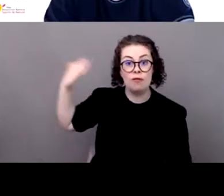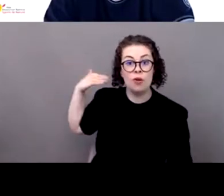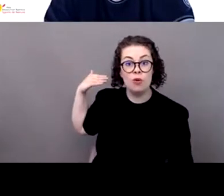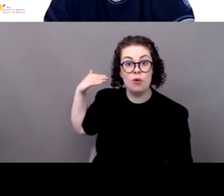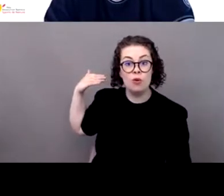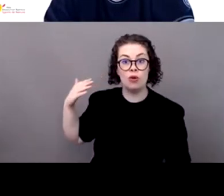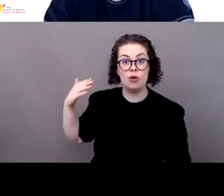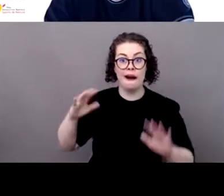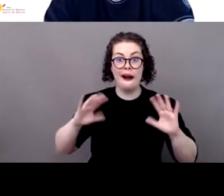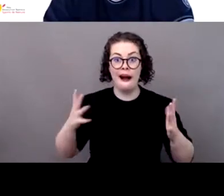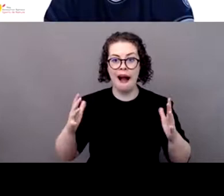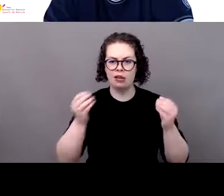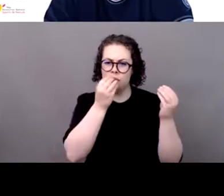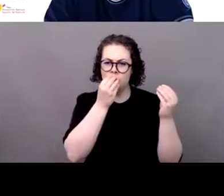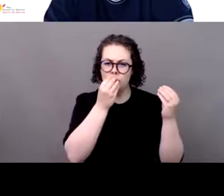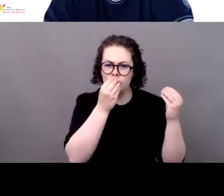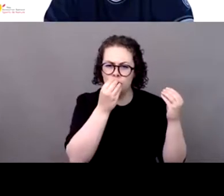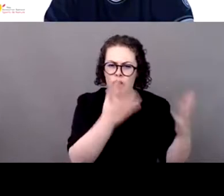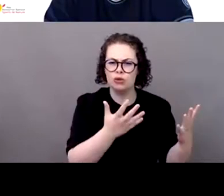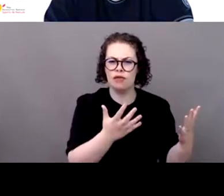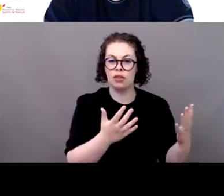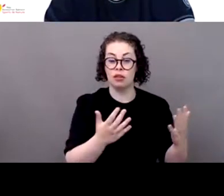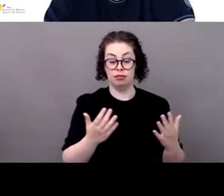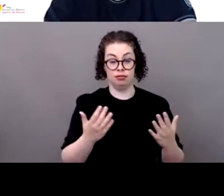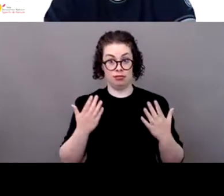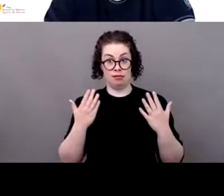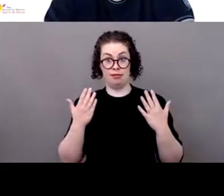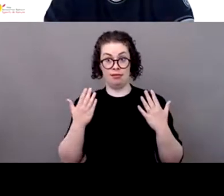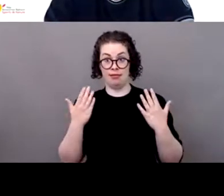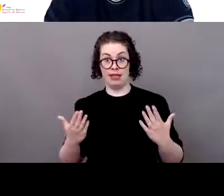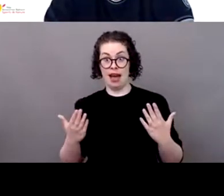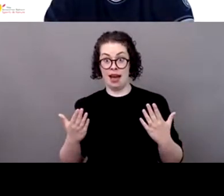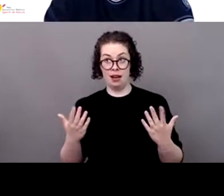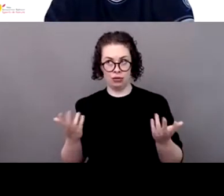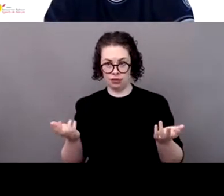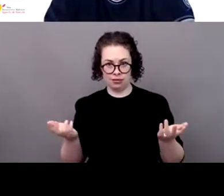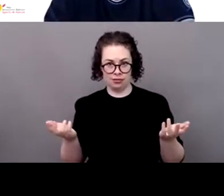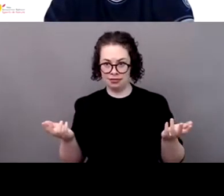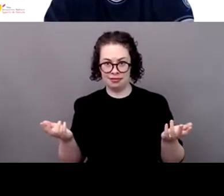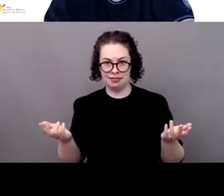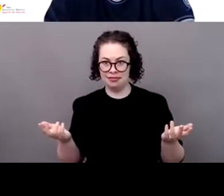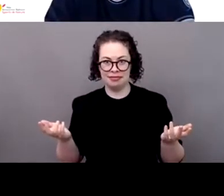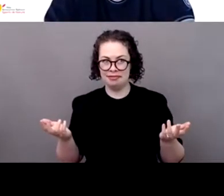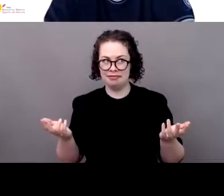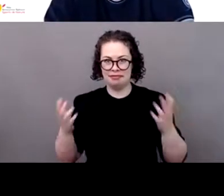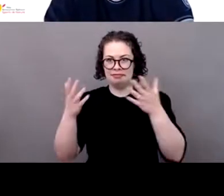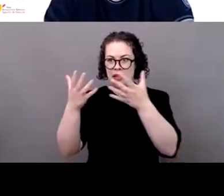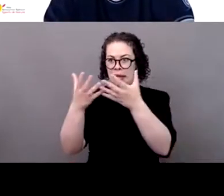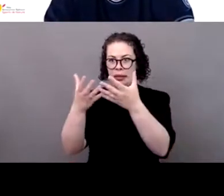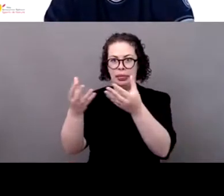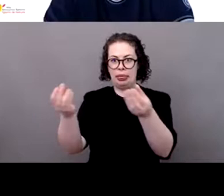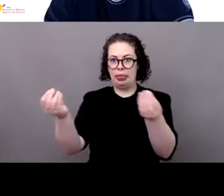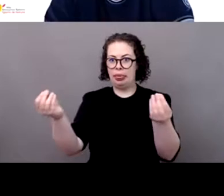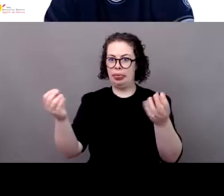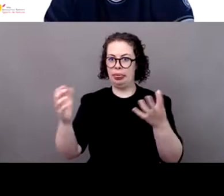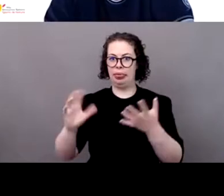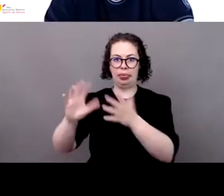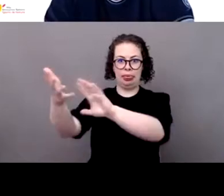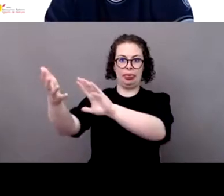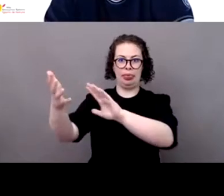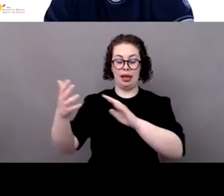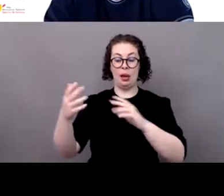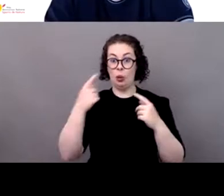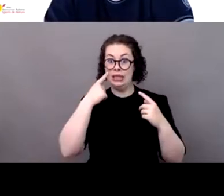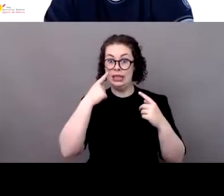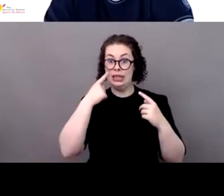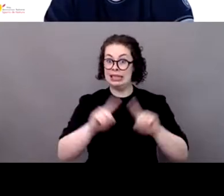really do see the impacts of climate change. And we do have to do something about it. All of us is very